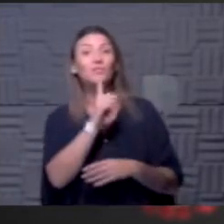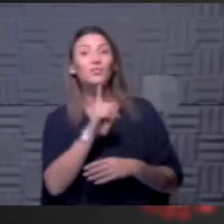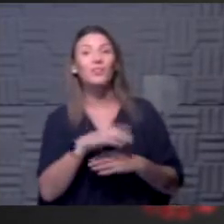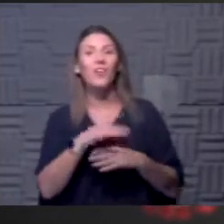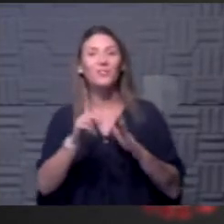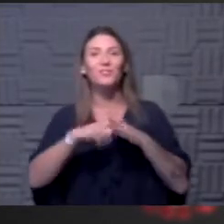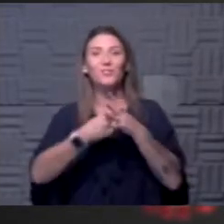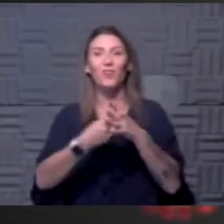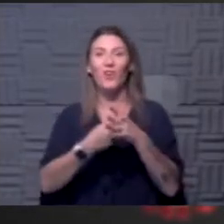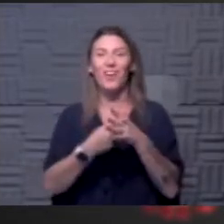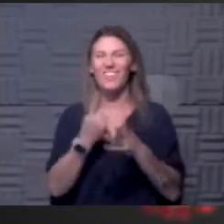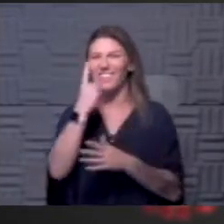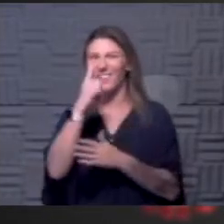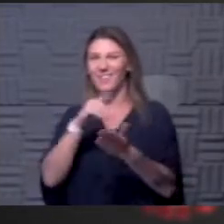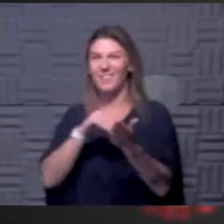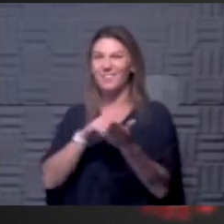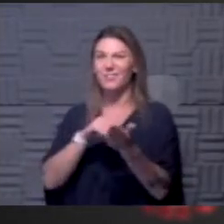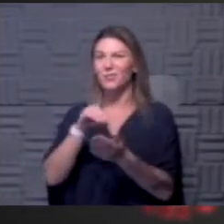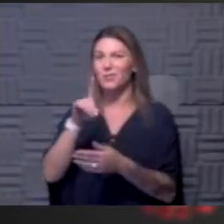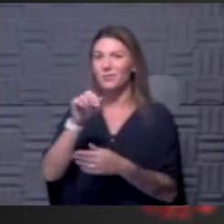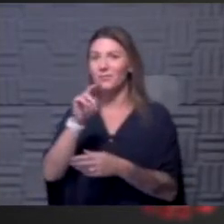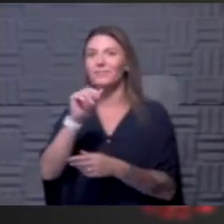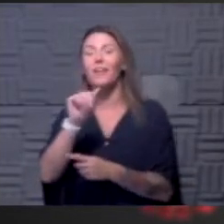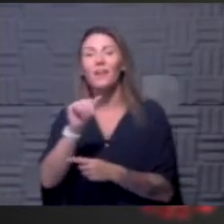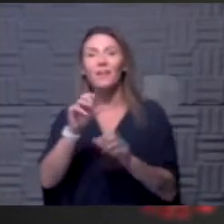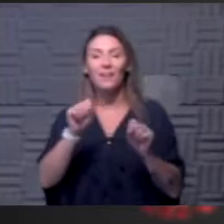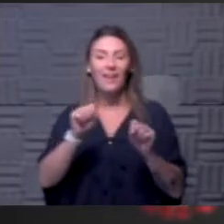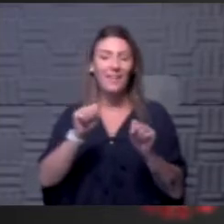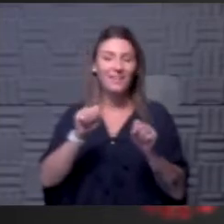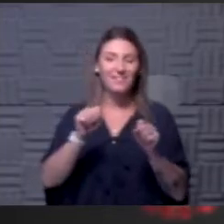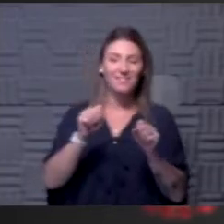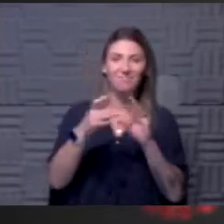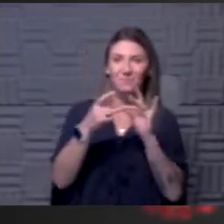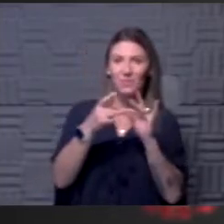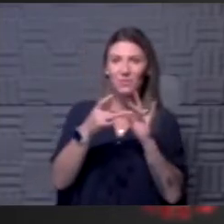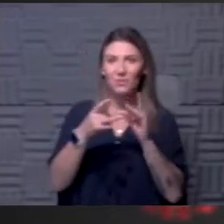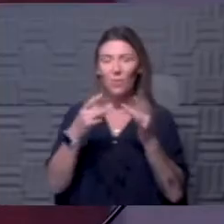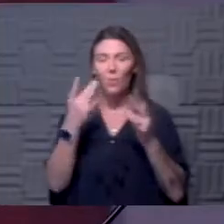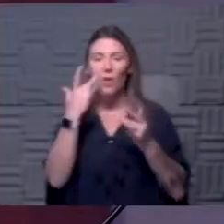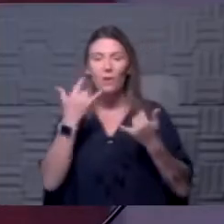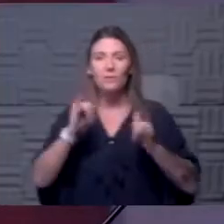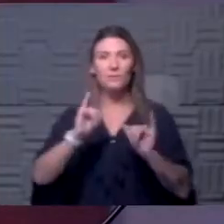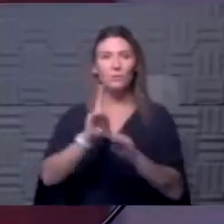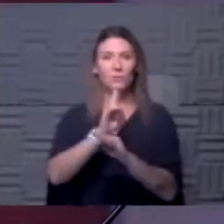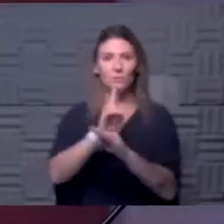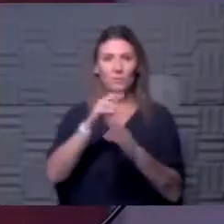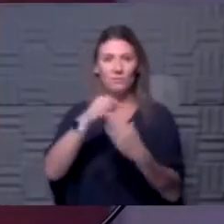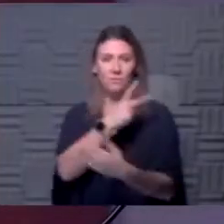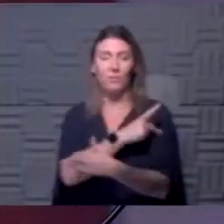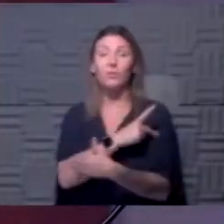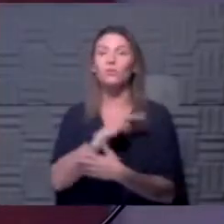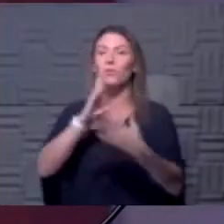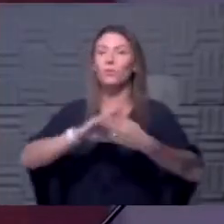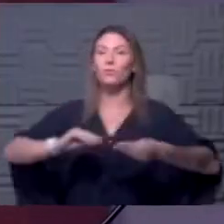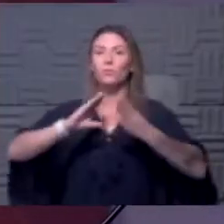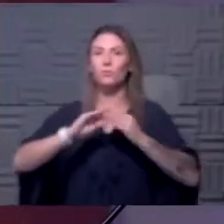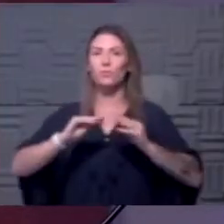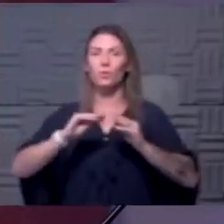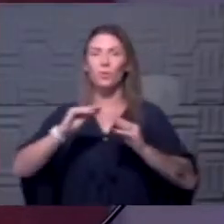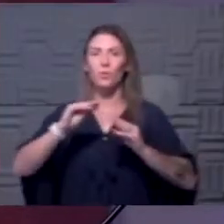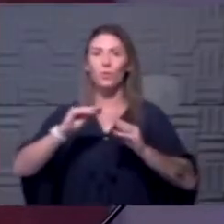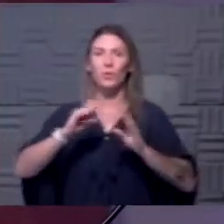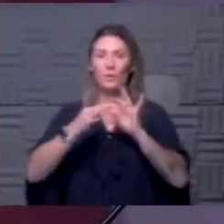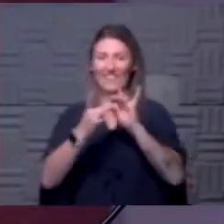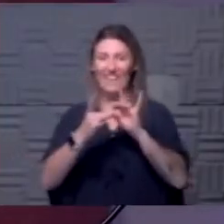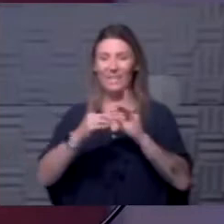I'll start. think Dana probably can talk more about how we're still using it in our patients. So here's sort of the story maybe behind this pause.